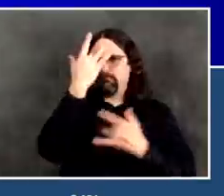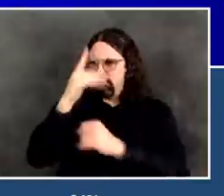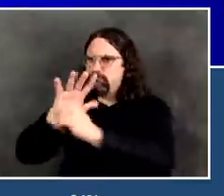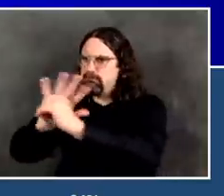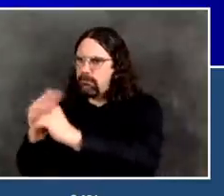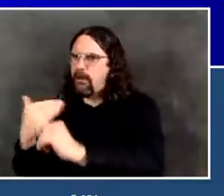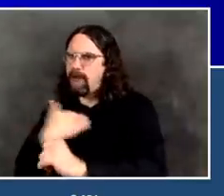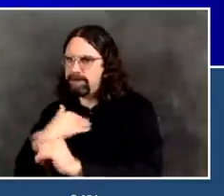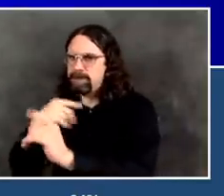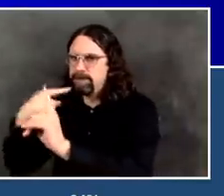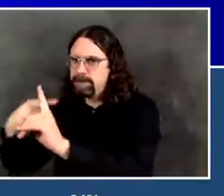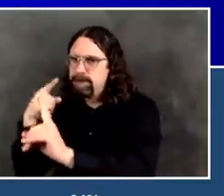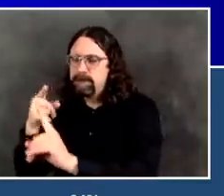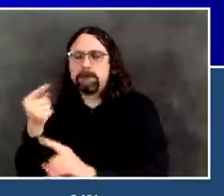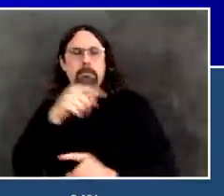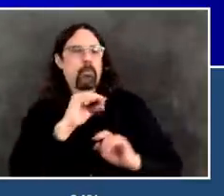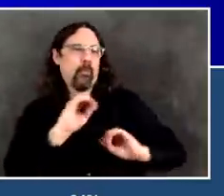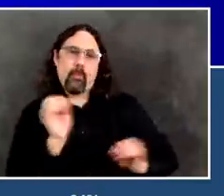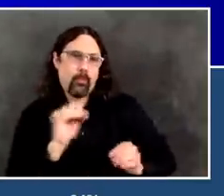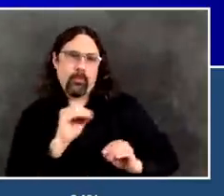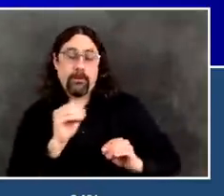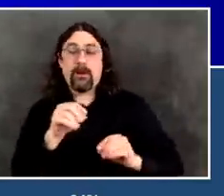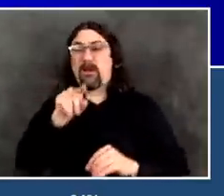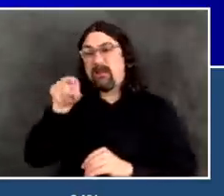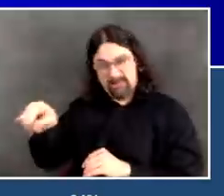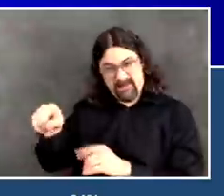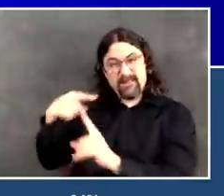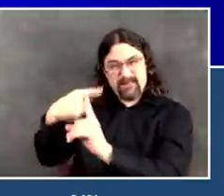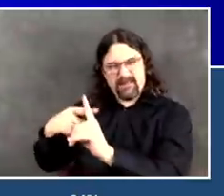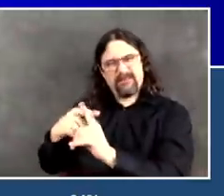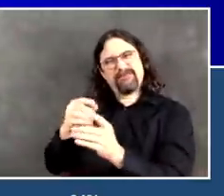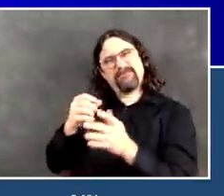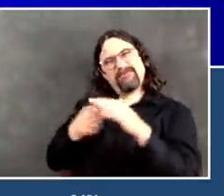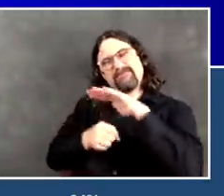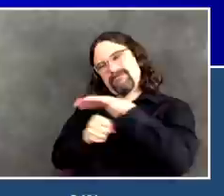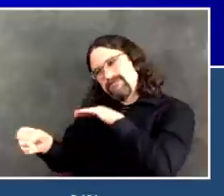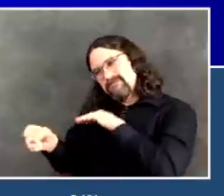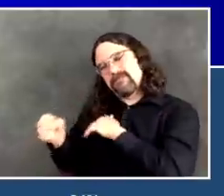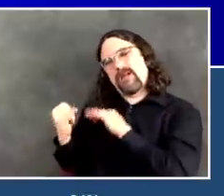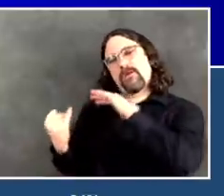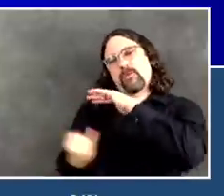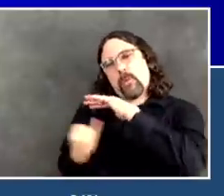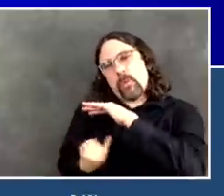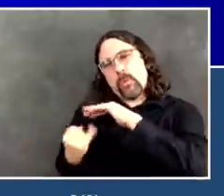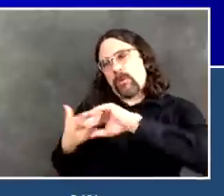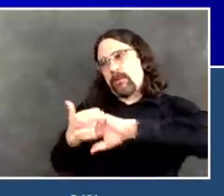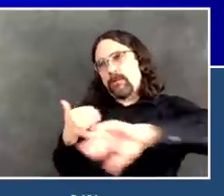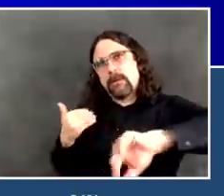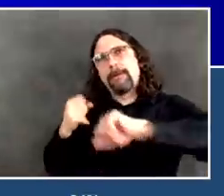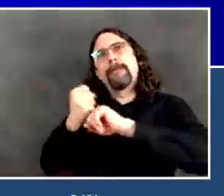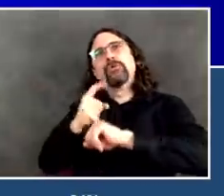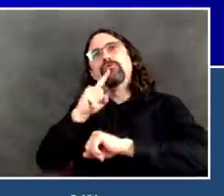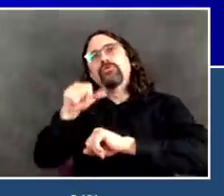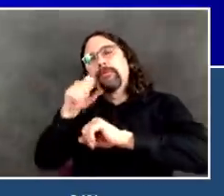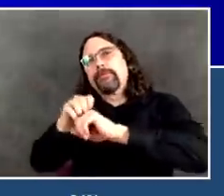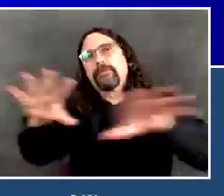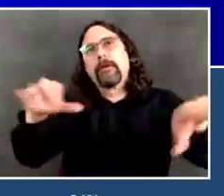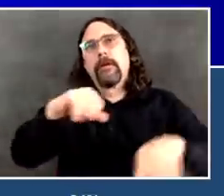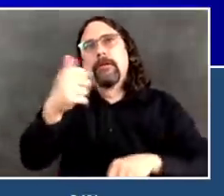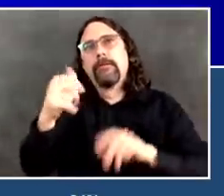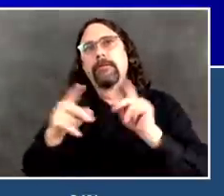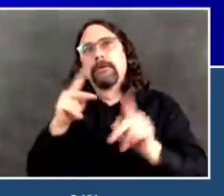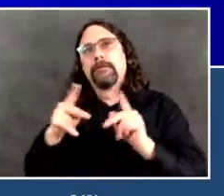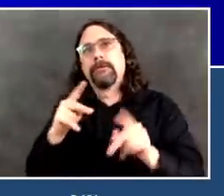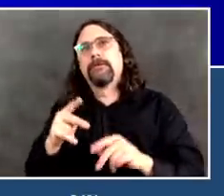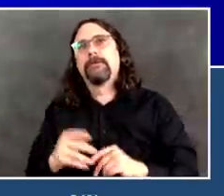information that's valuable here. So, when we launched indicators April 11th, 58% of those being tested were testing